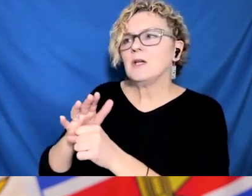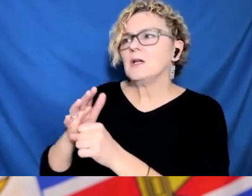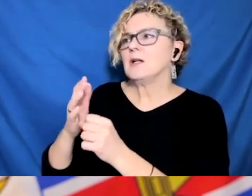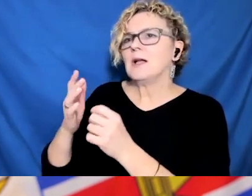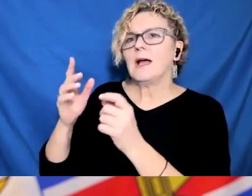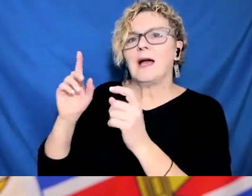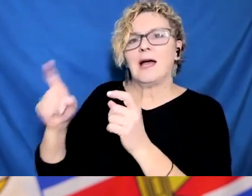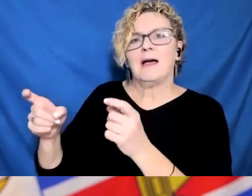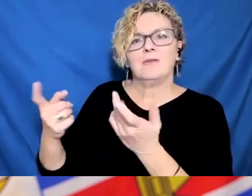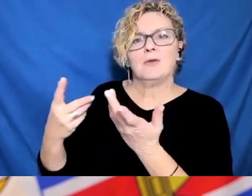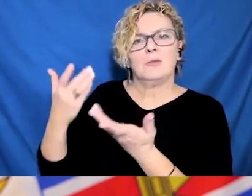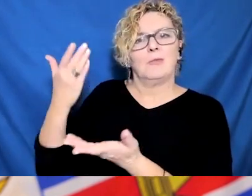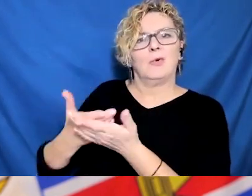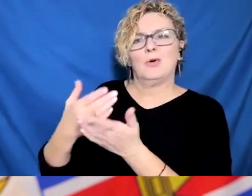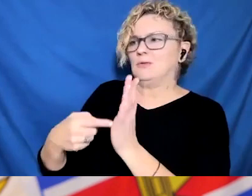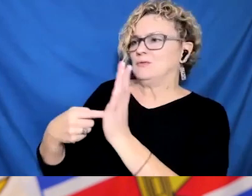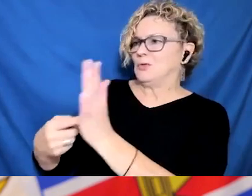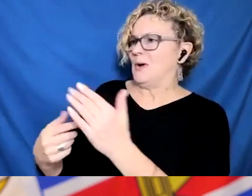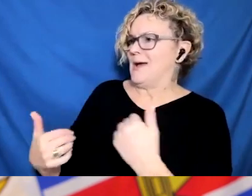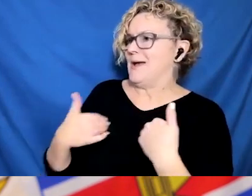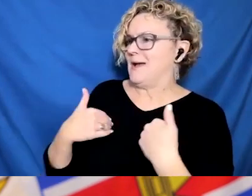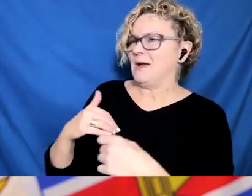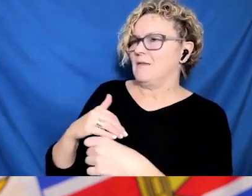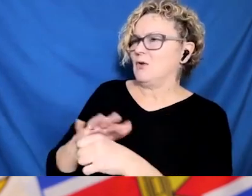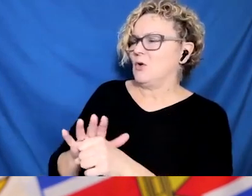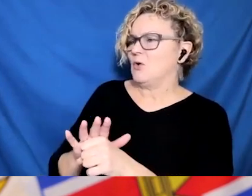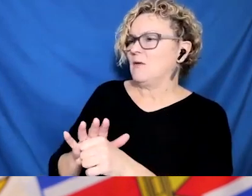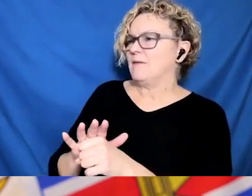Next question is from Lisa Cordesco, Vancouver Sun.